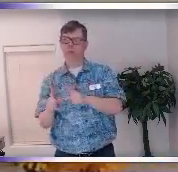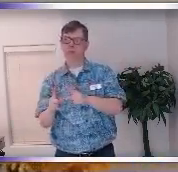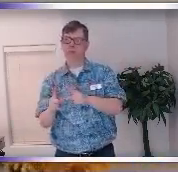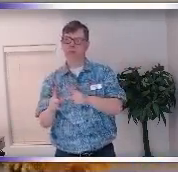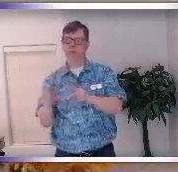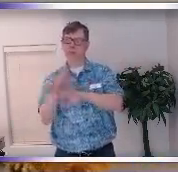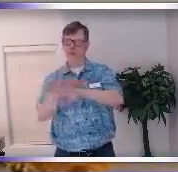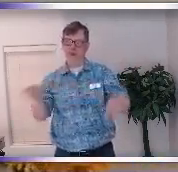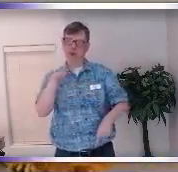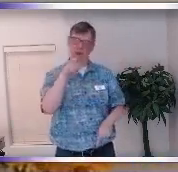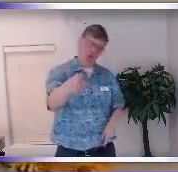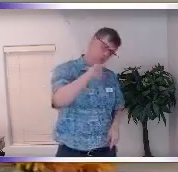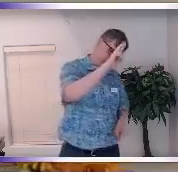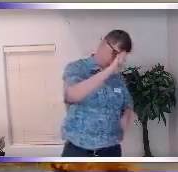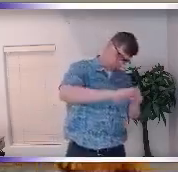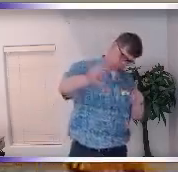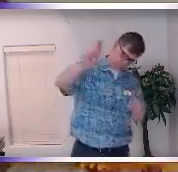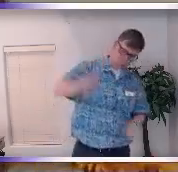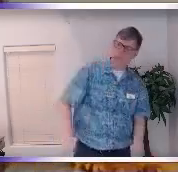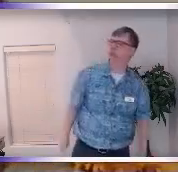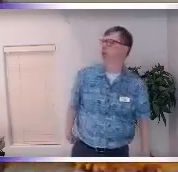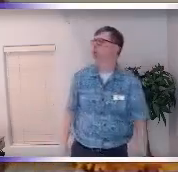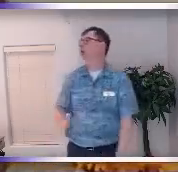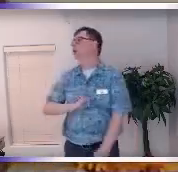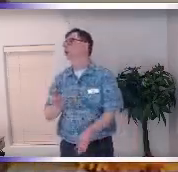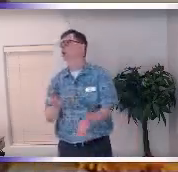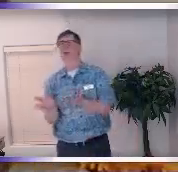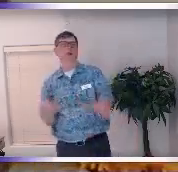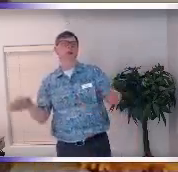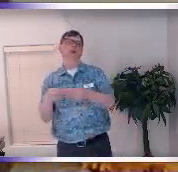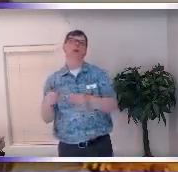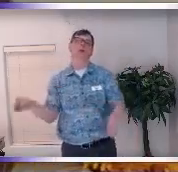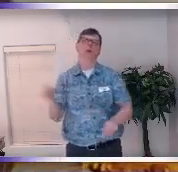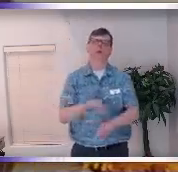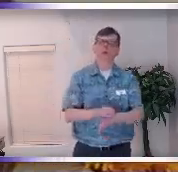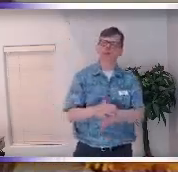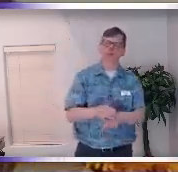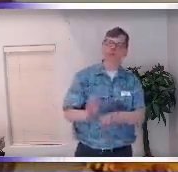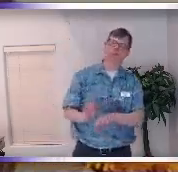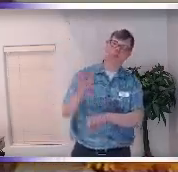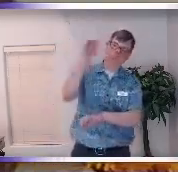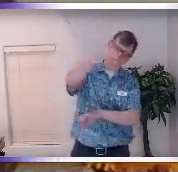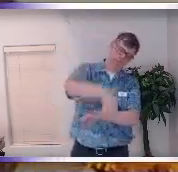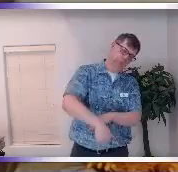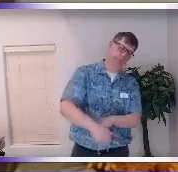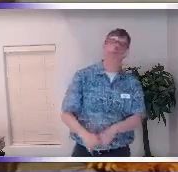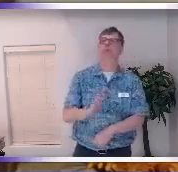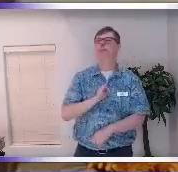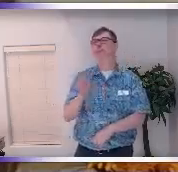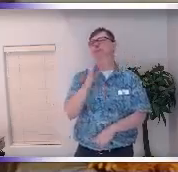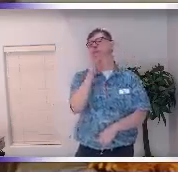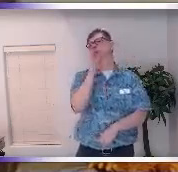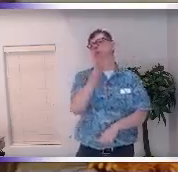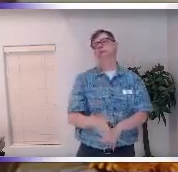fault he's like I was I'm sure I shared something with him that I was in pain over and I was sharing with him that I've had my